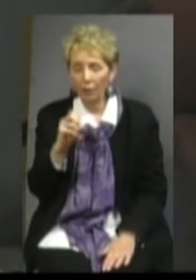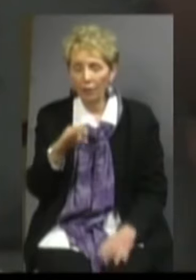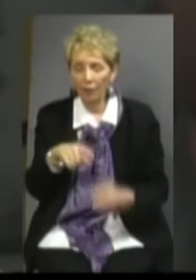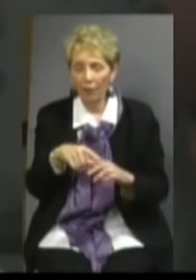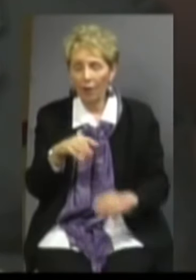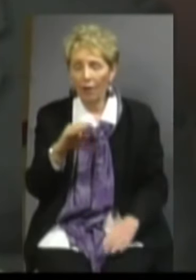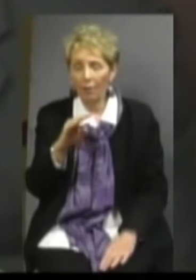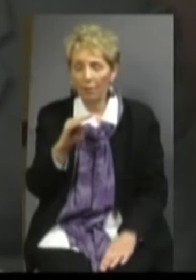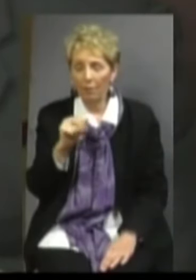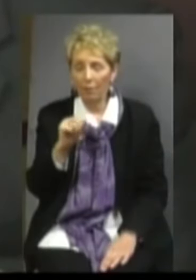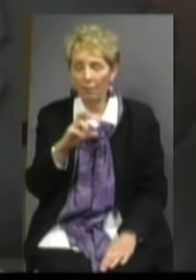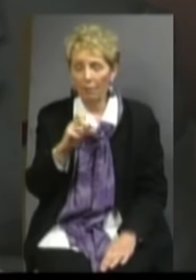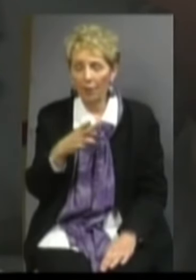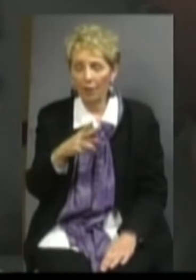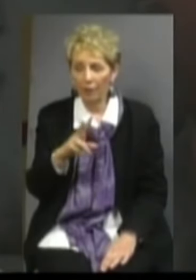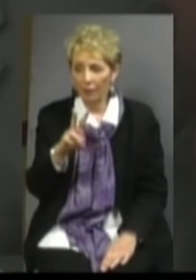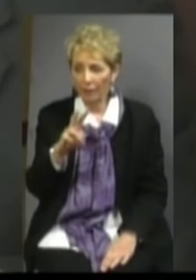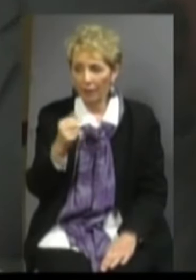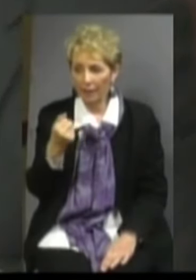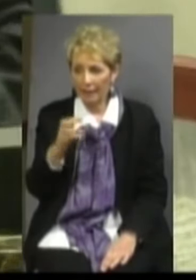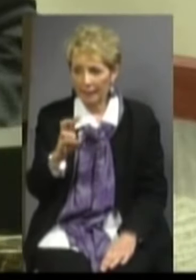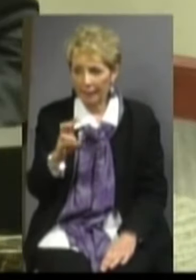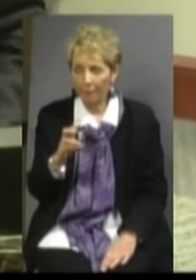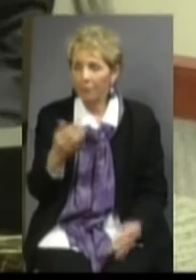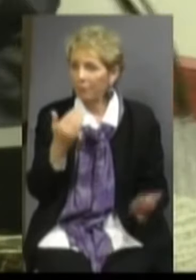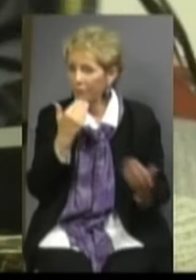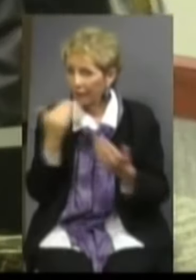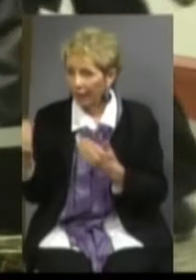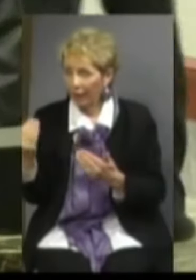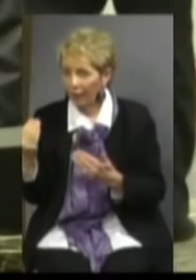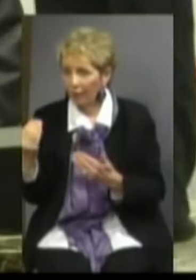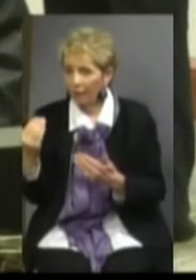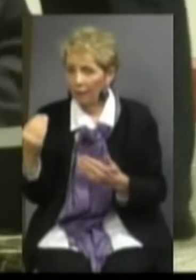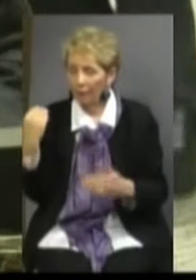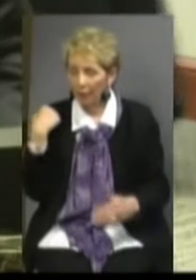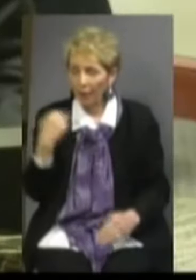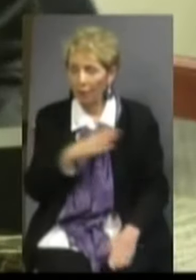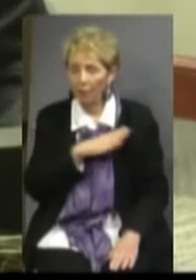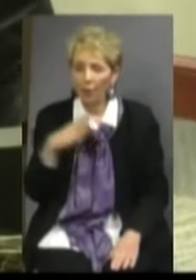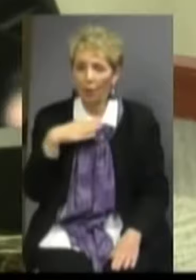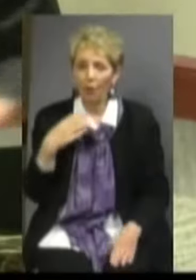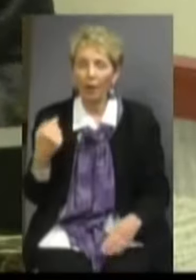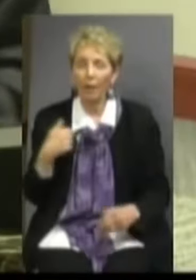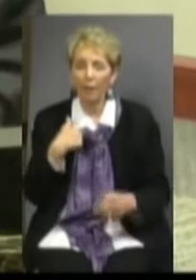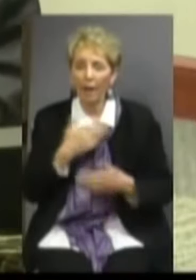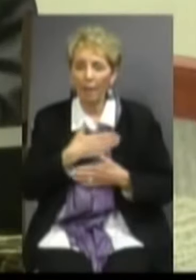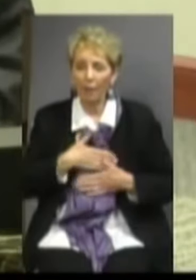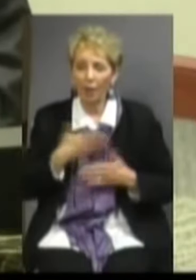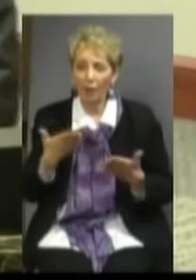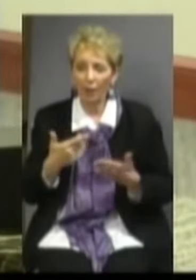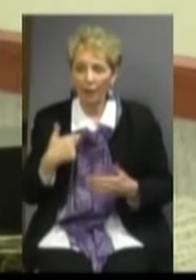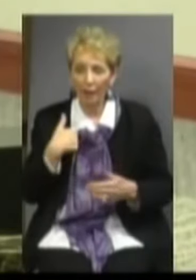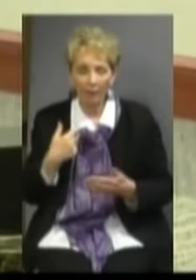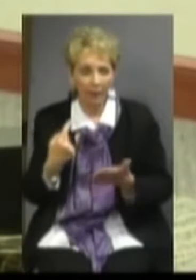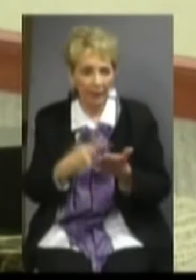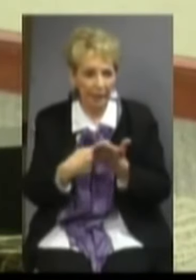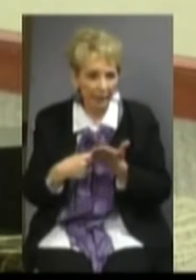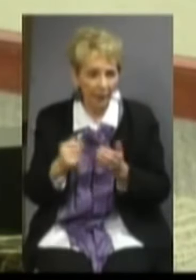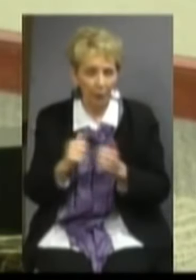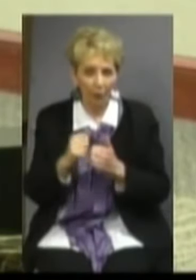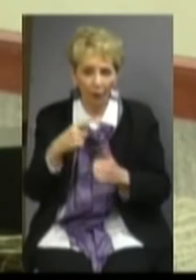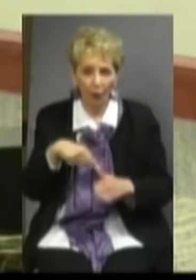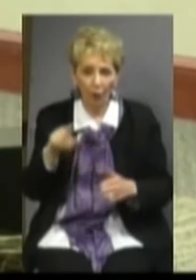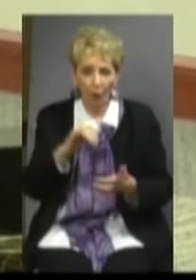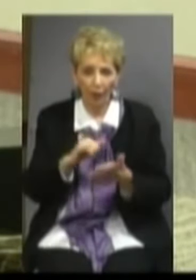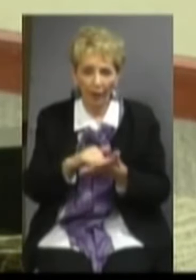2016. Dr. Helmick. Thank you, Mr. Mayor and board. My pleasure to be here. I am here to discuss with you